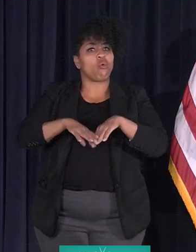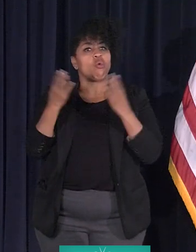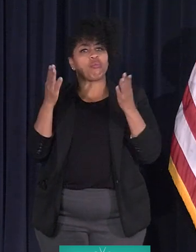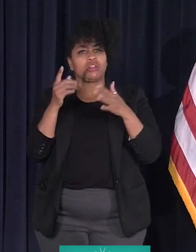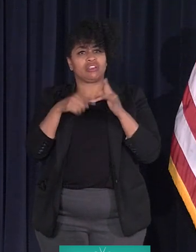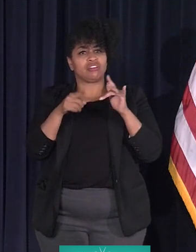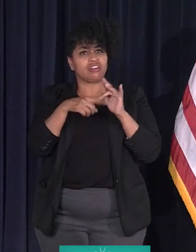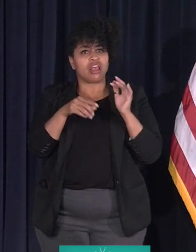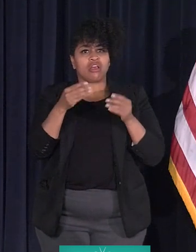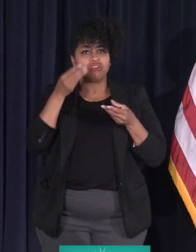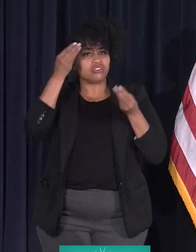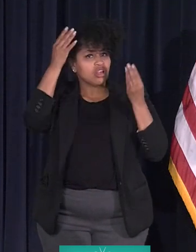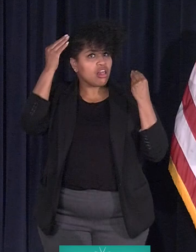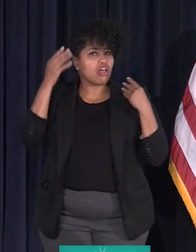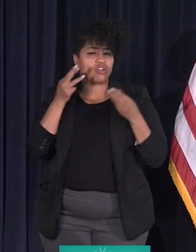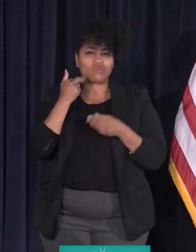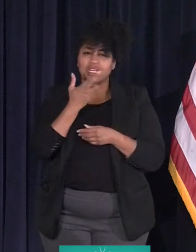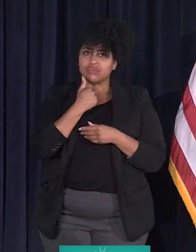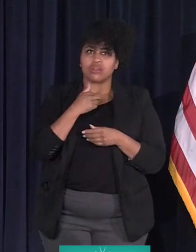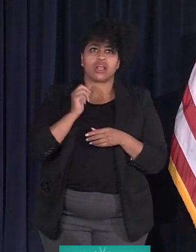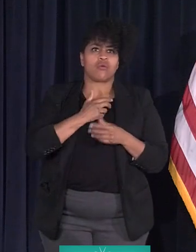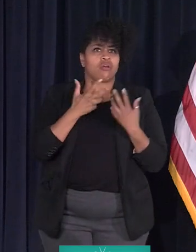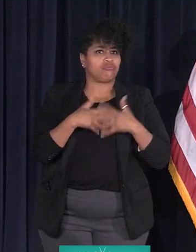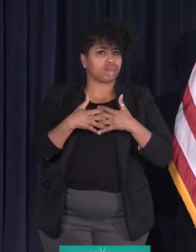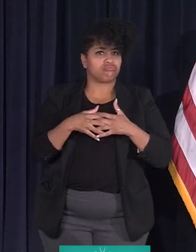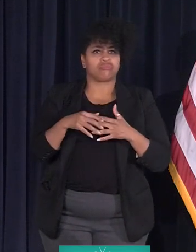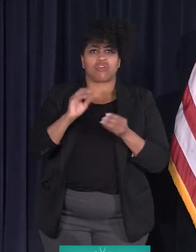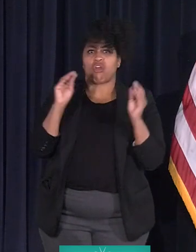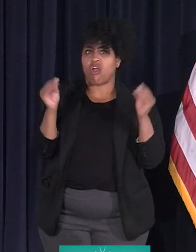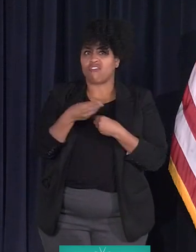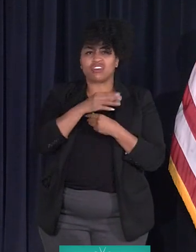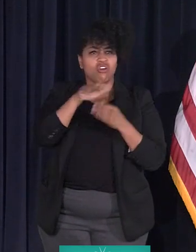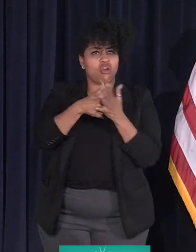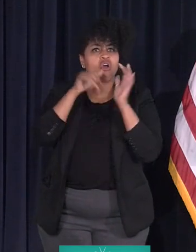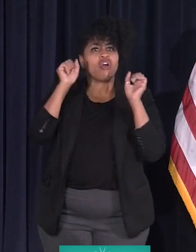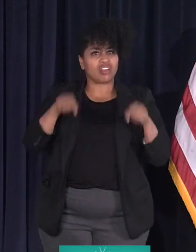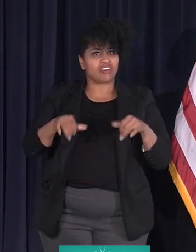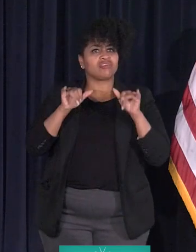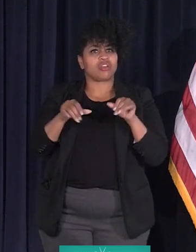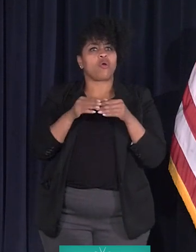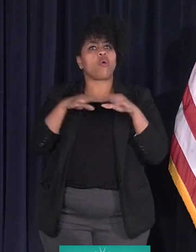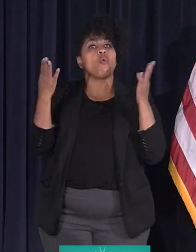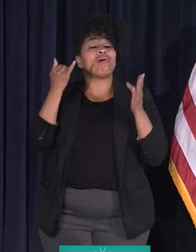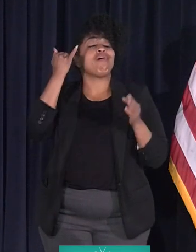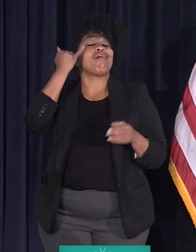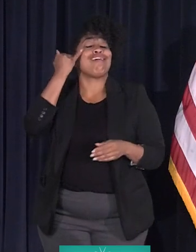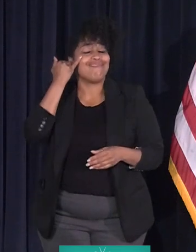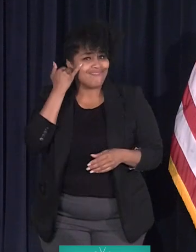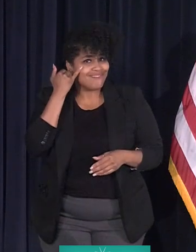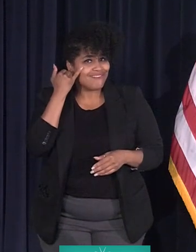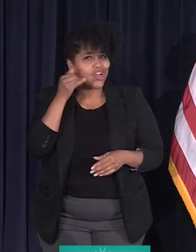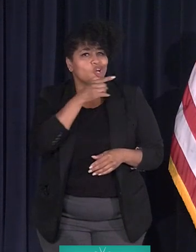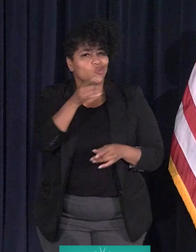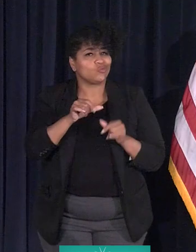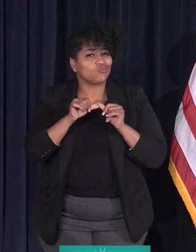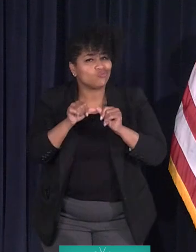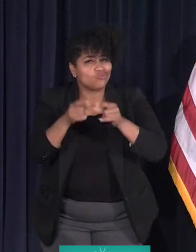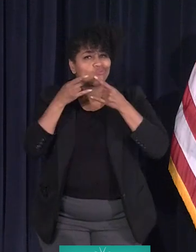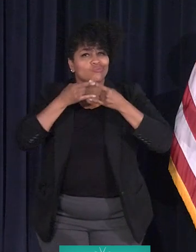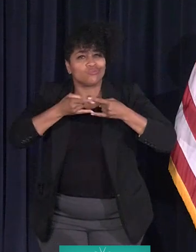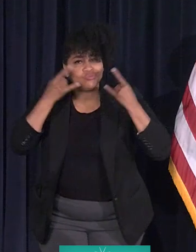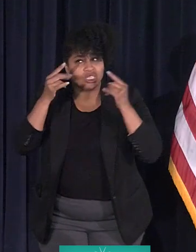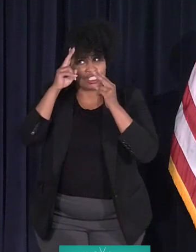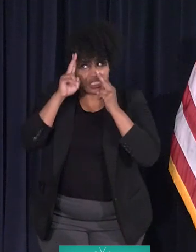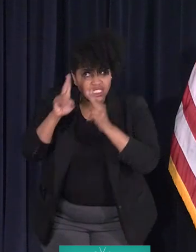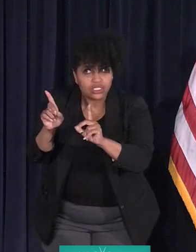our restaurants open. We can keep our auto plants open. We can keep our offices open if you'll wear your masks, and honor